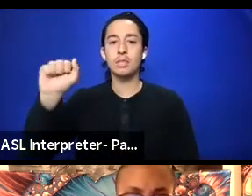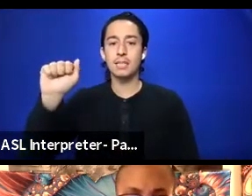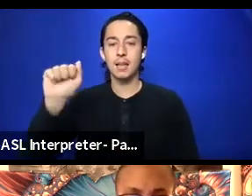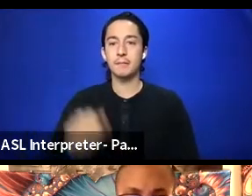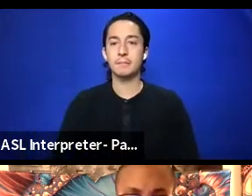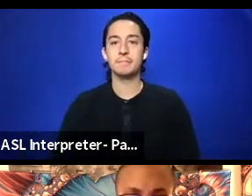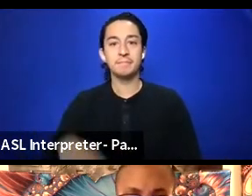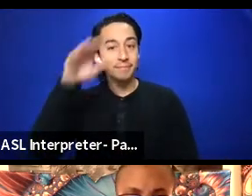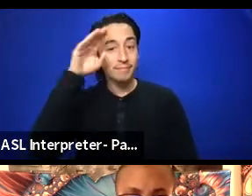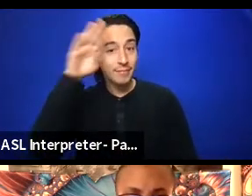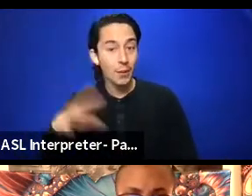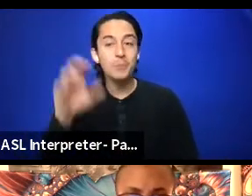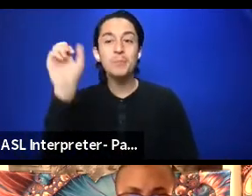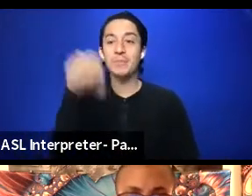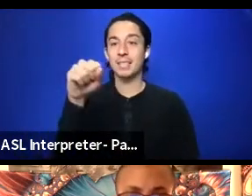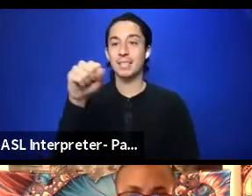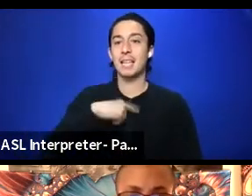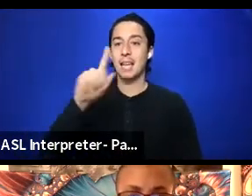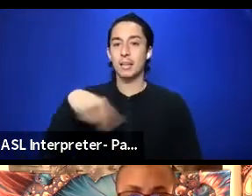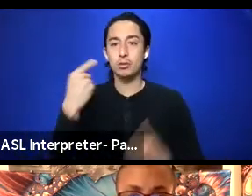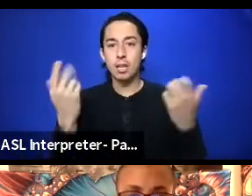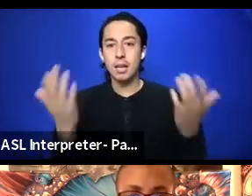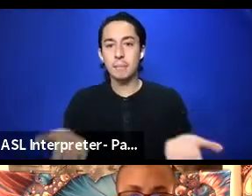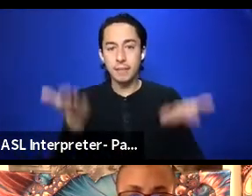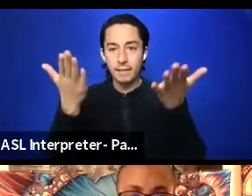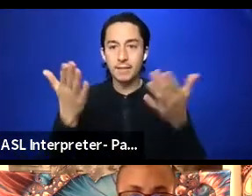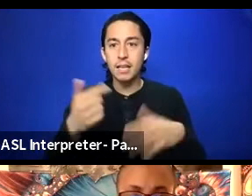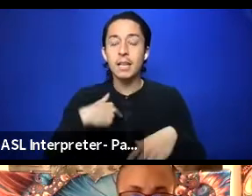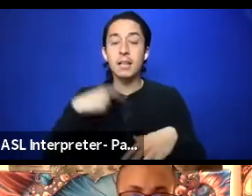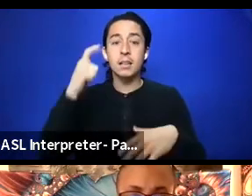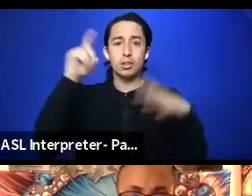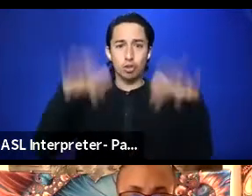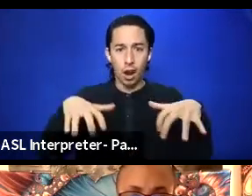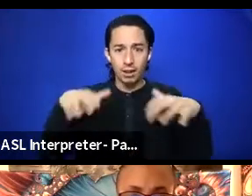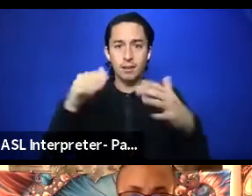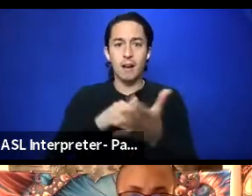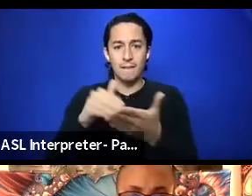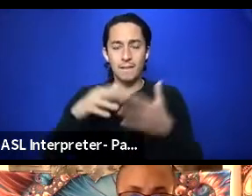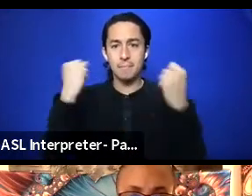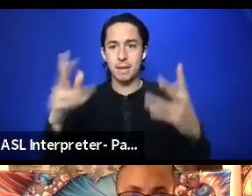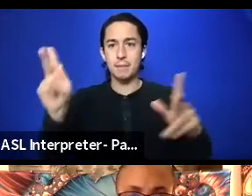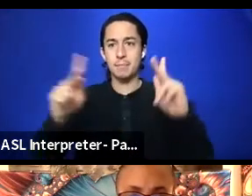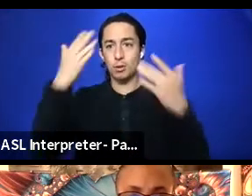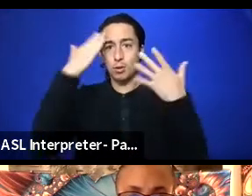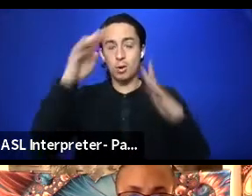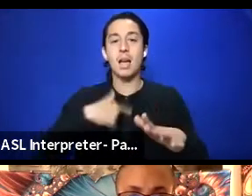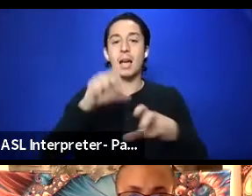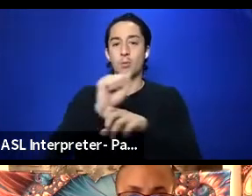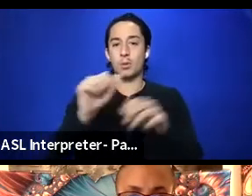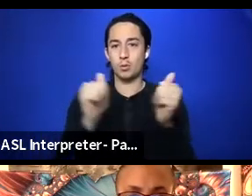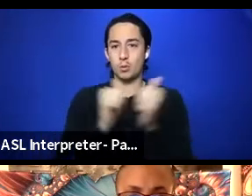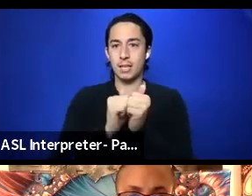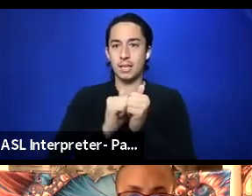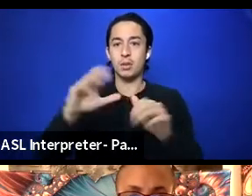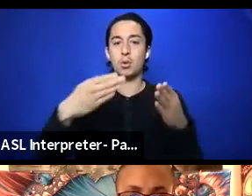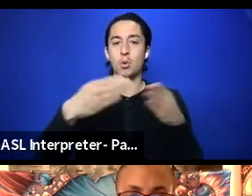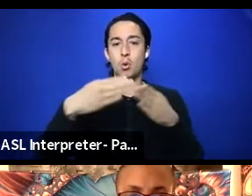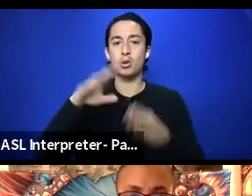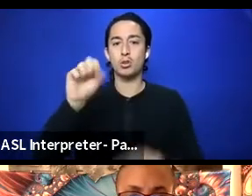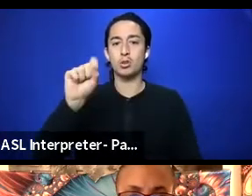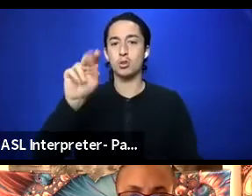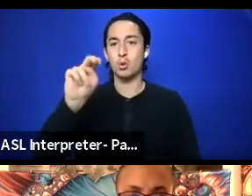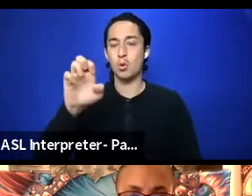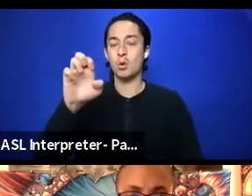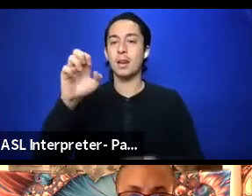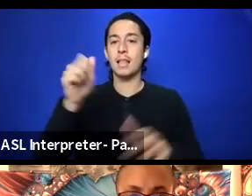Hey there. Yeah, I'm just going to uplift because I do it all the time because it's shocking to me how many people don't know that I work a lot with Cornerstone Theatre Company and they've never charged for